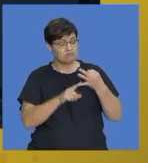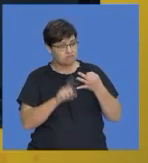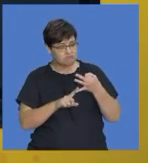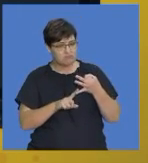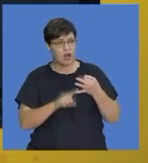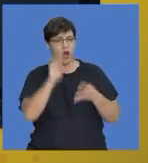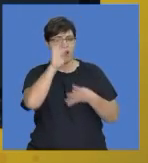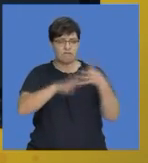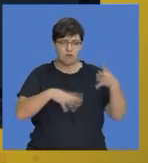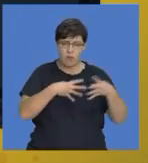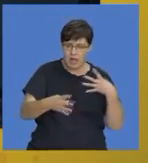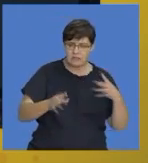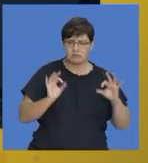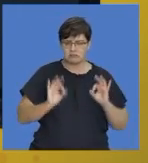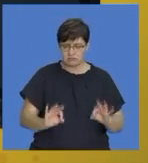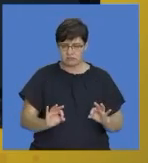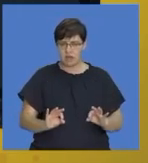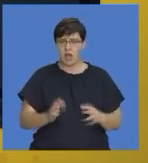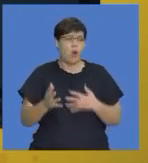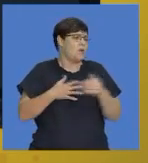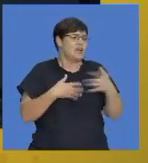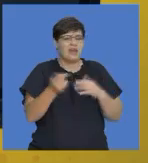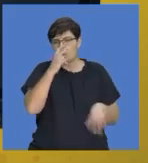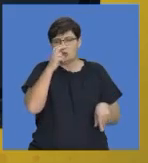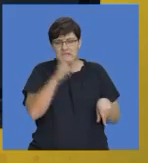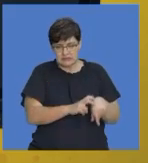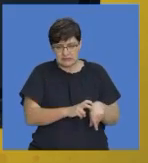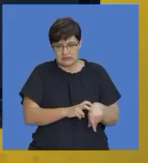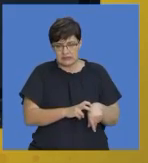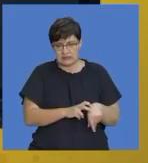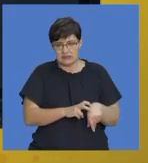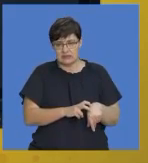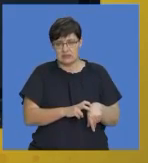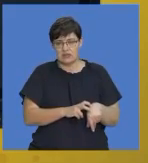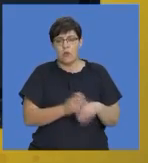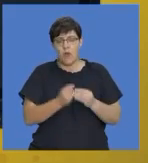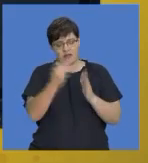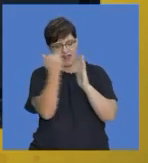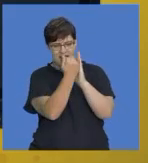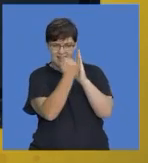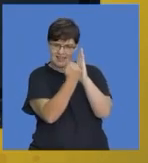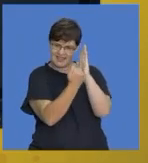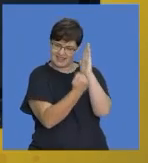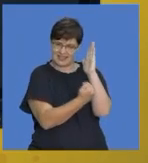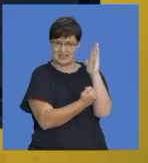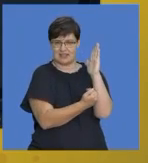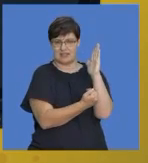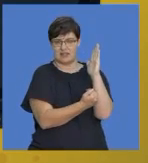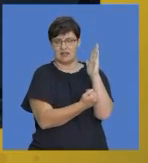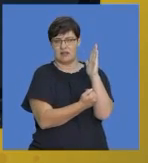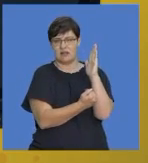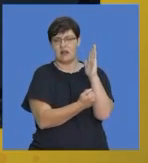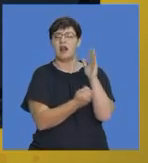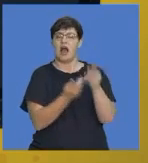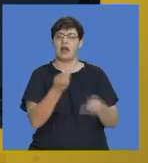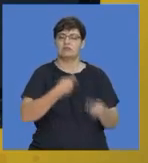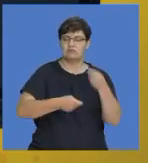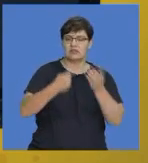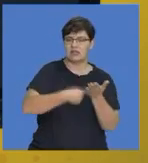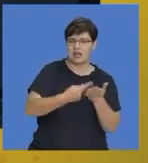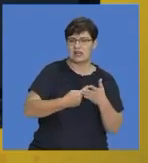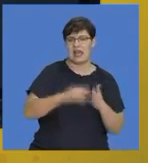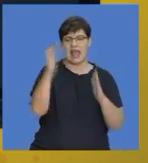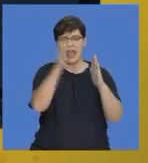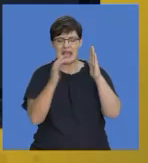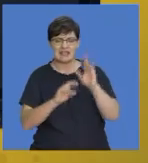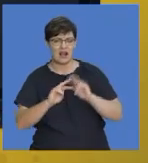is needed for this paper I have given you a list of transactional text essay types and all of that that you